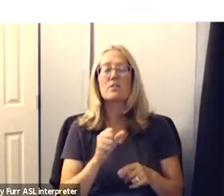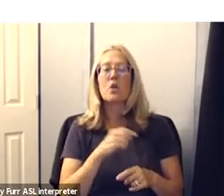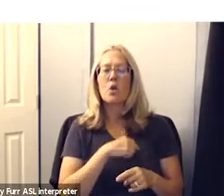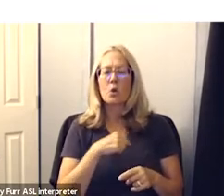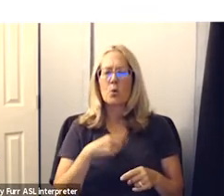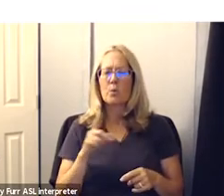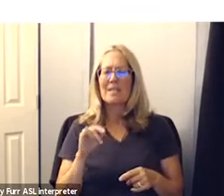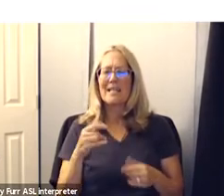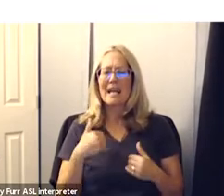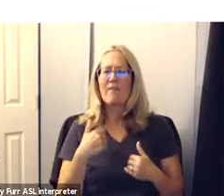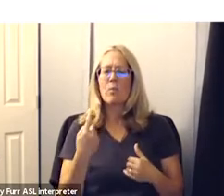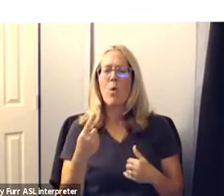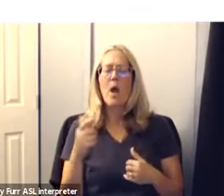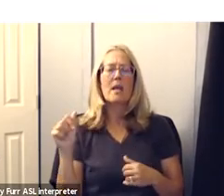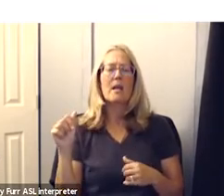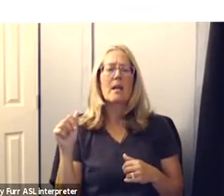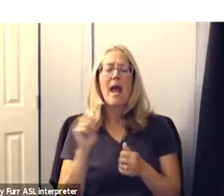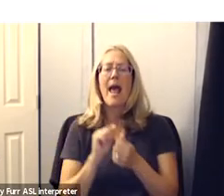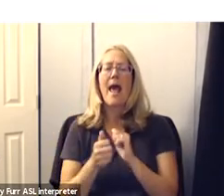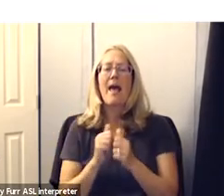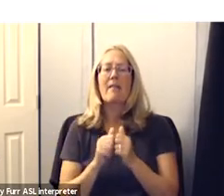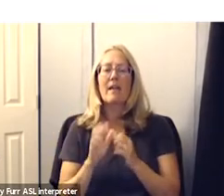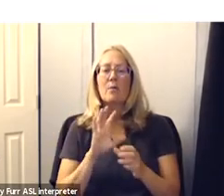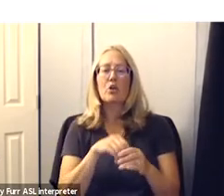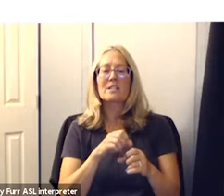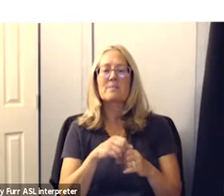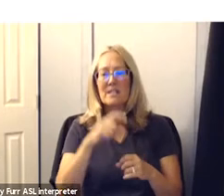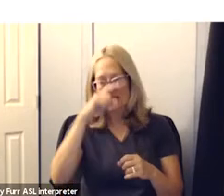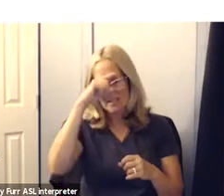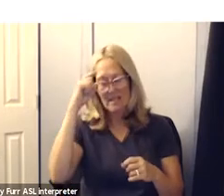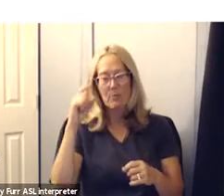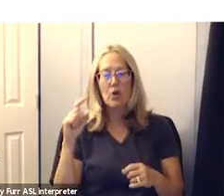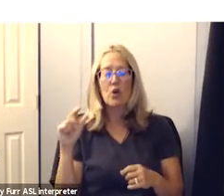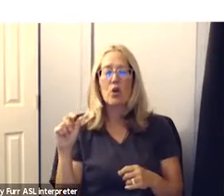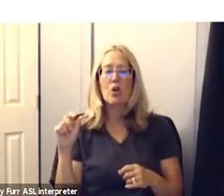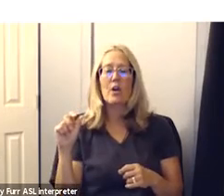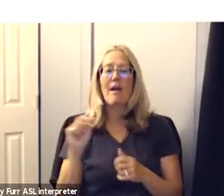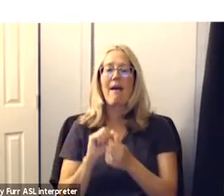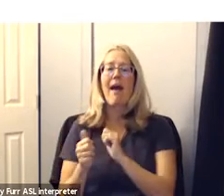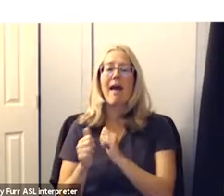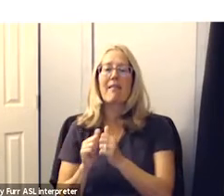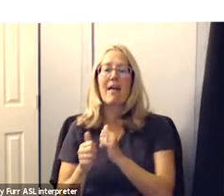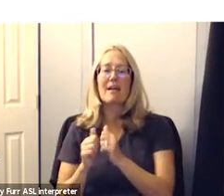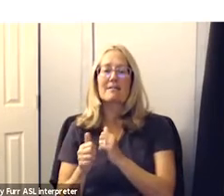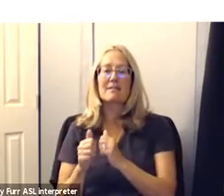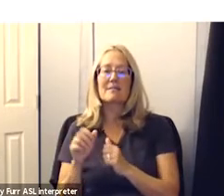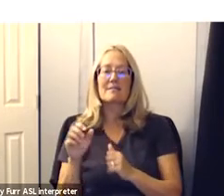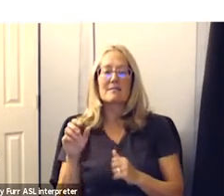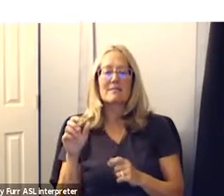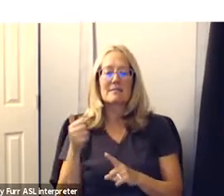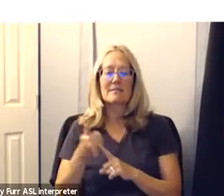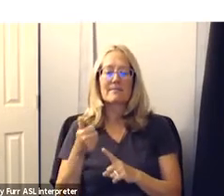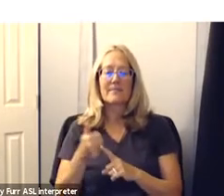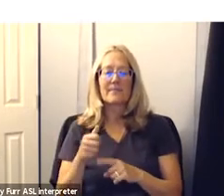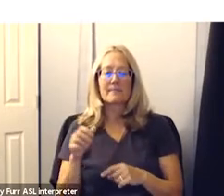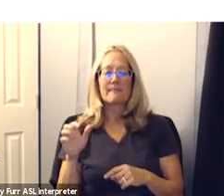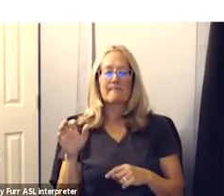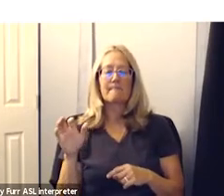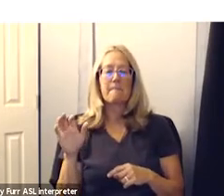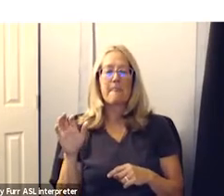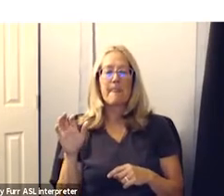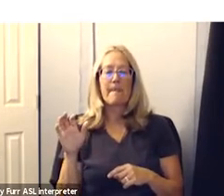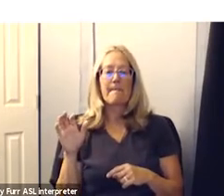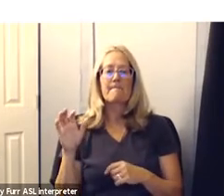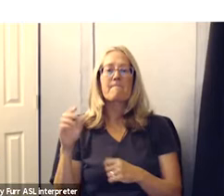high school athlete who was participating in summer athletics um uh be a